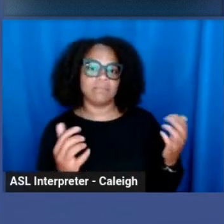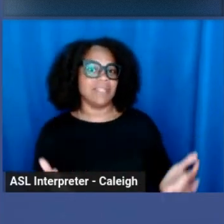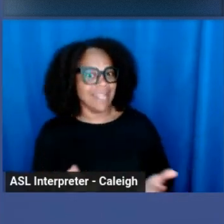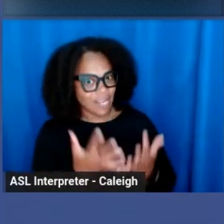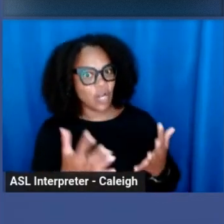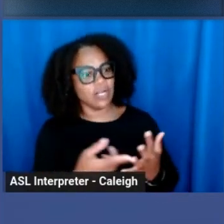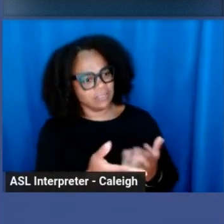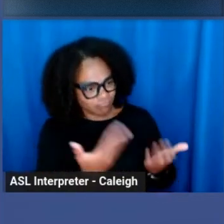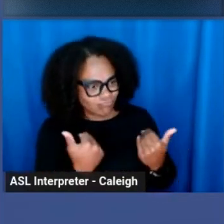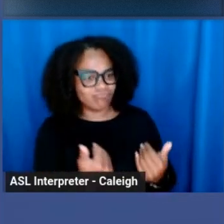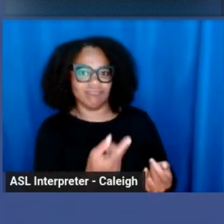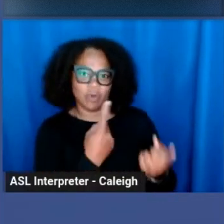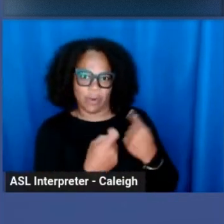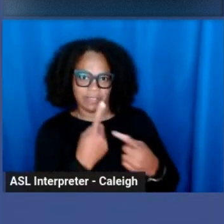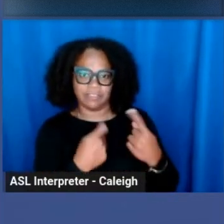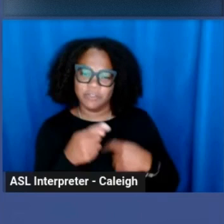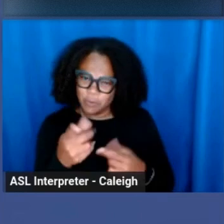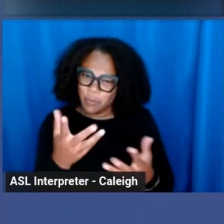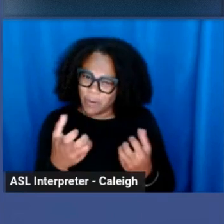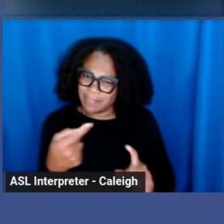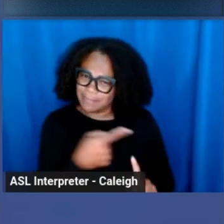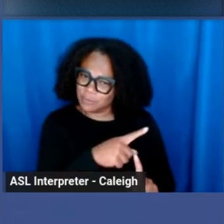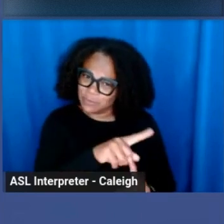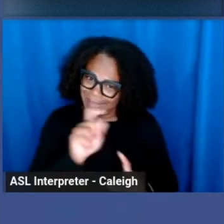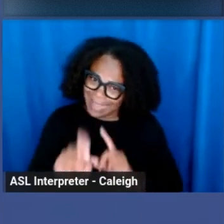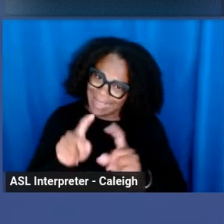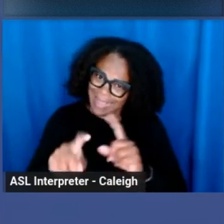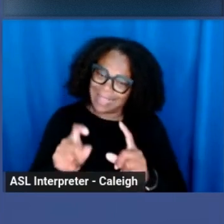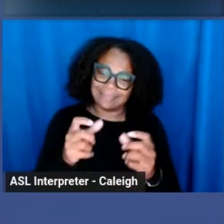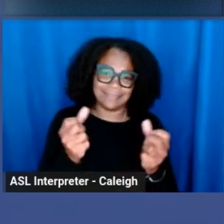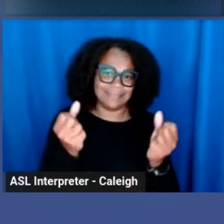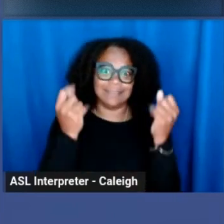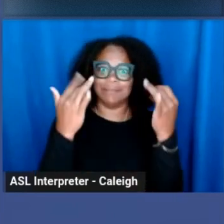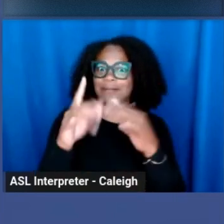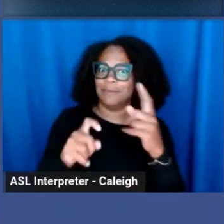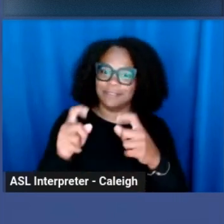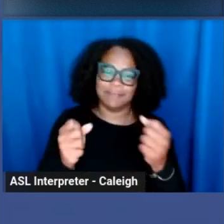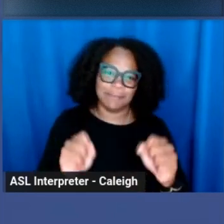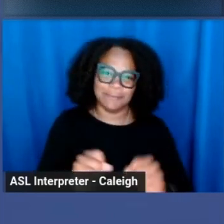questions. You want them to ask as many questions as they feel comfortable.